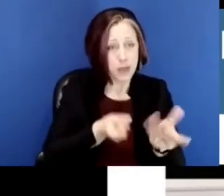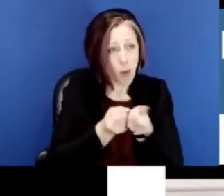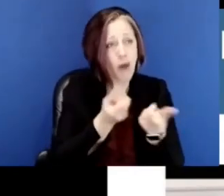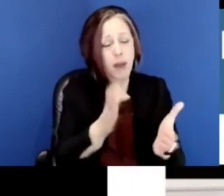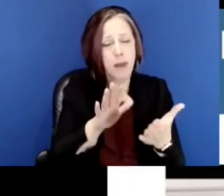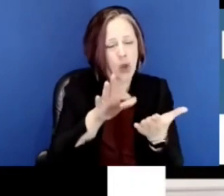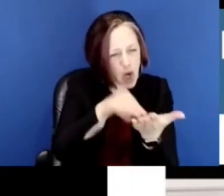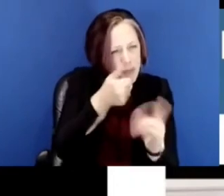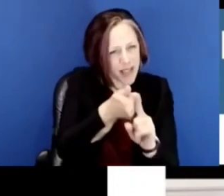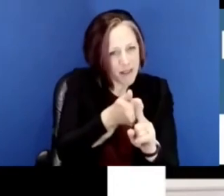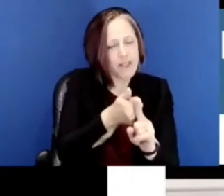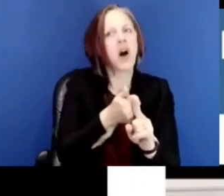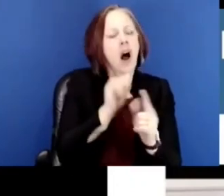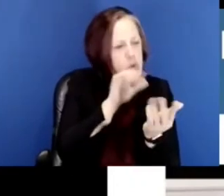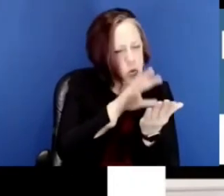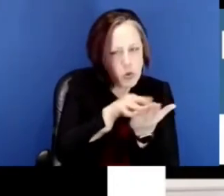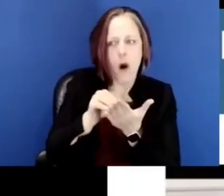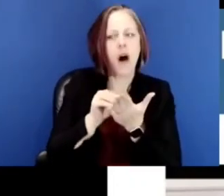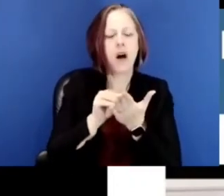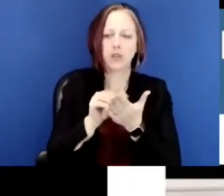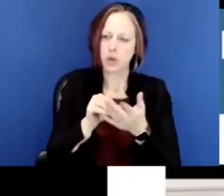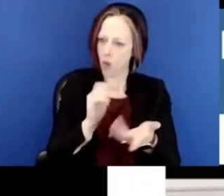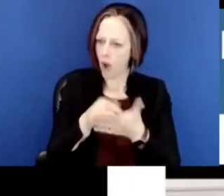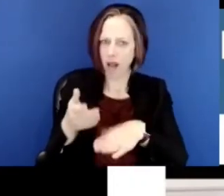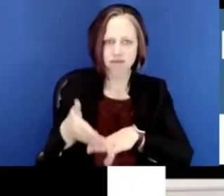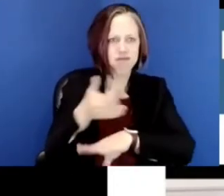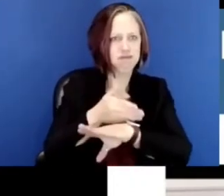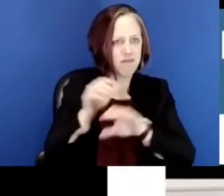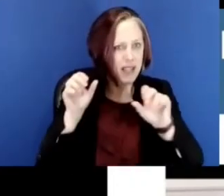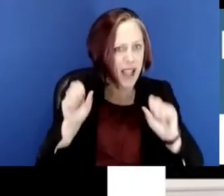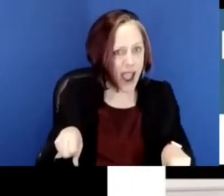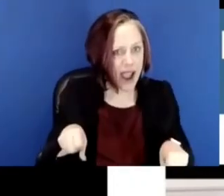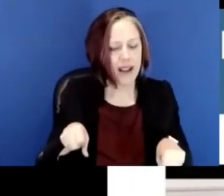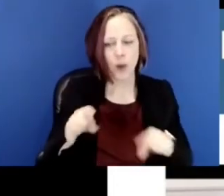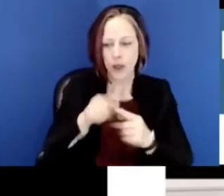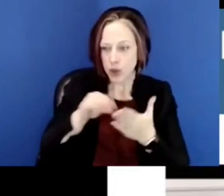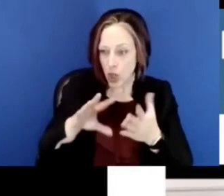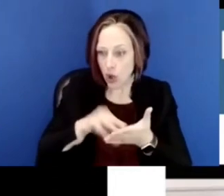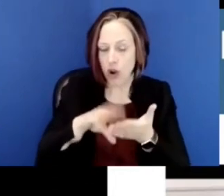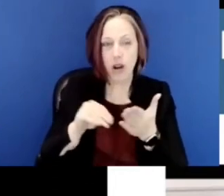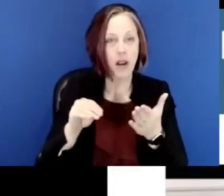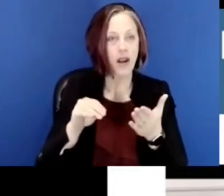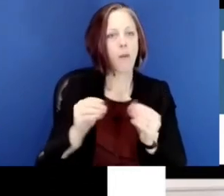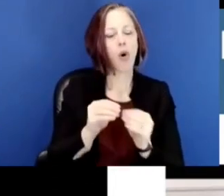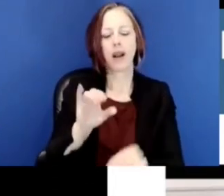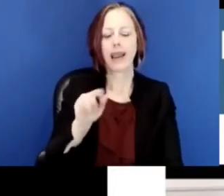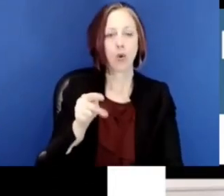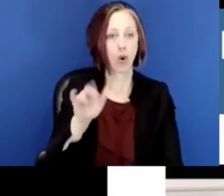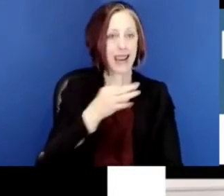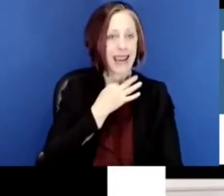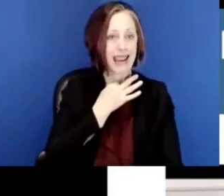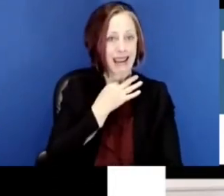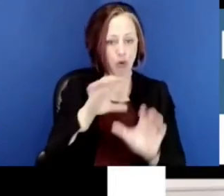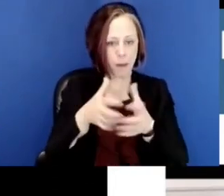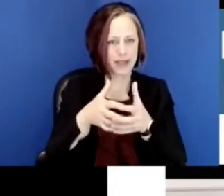to learn how to take advantage of the gains that can be made as students learn in inquiry-based